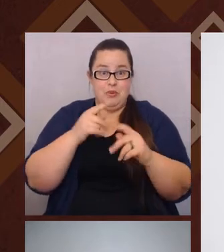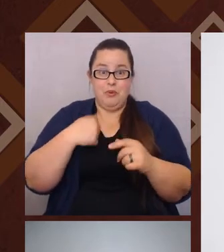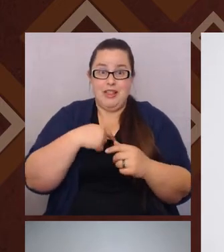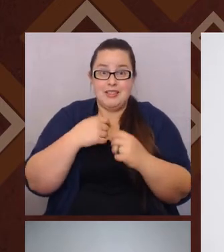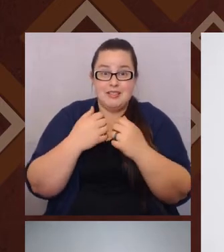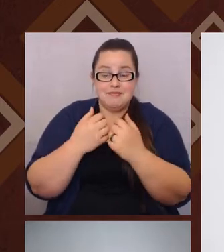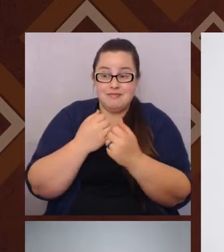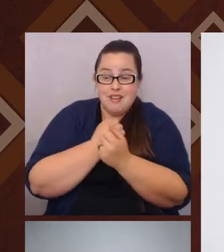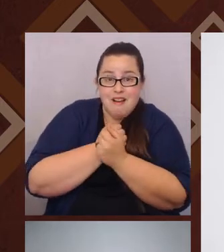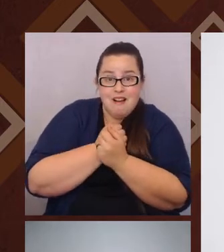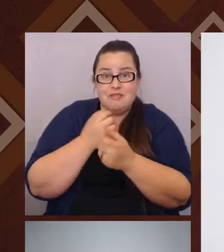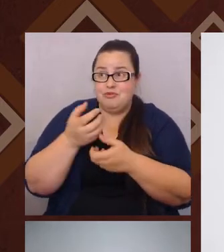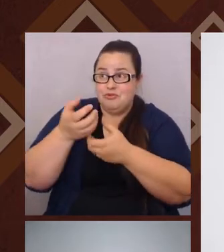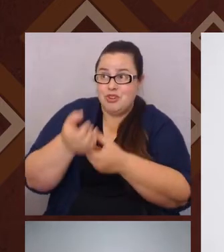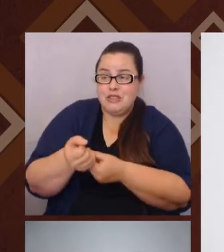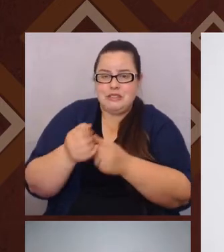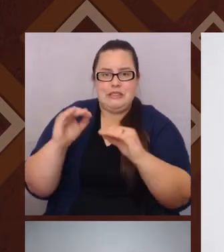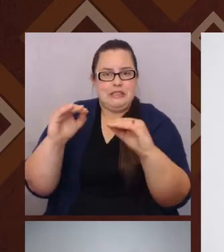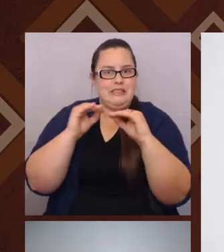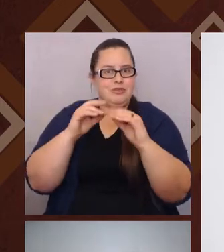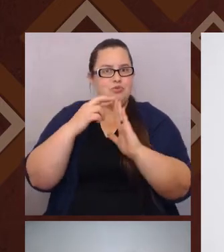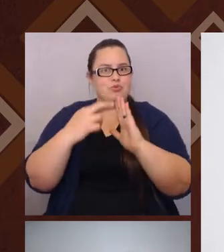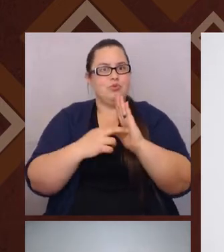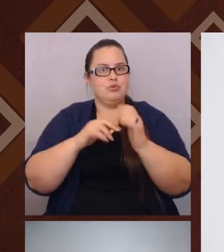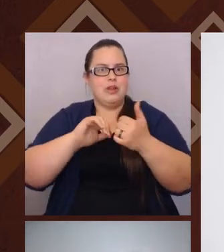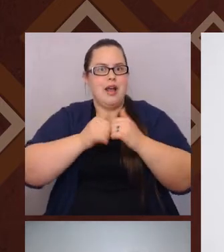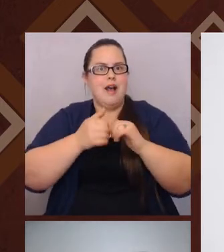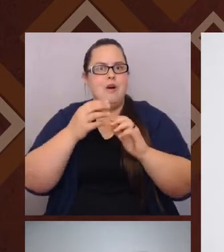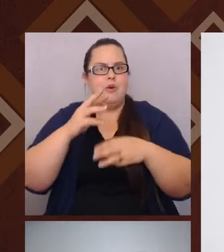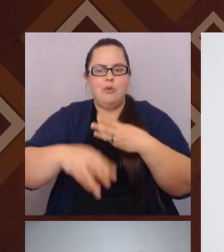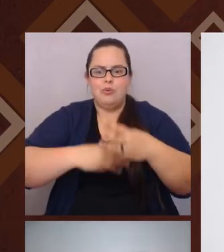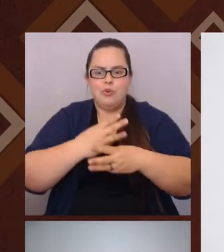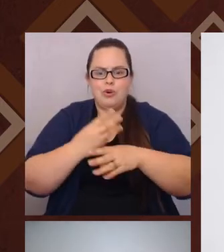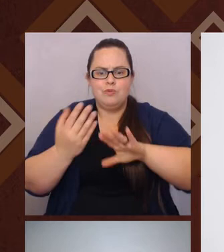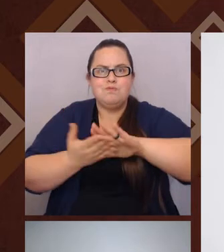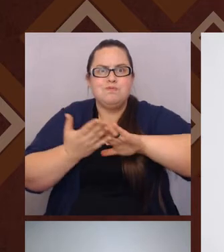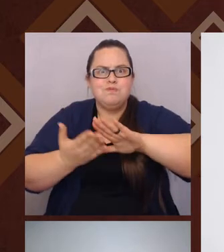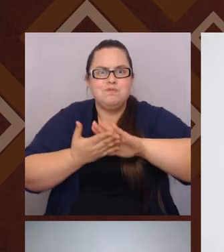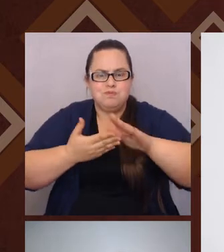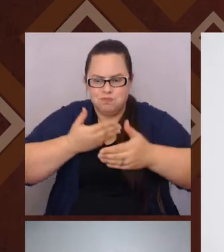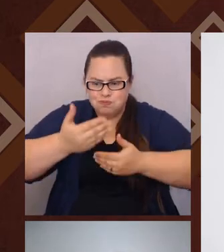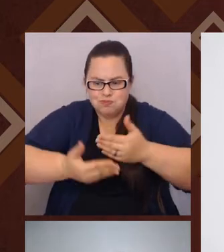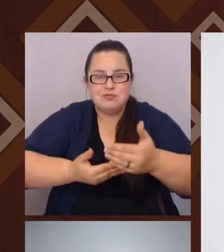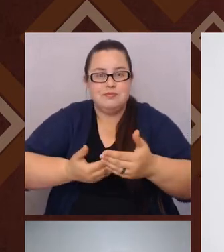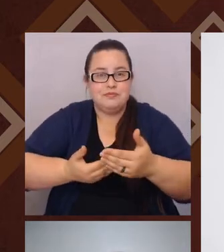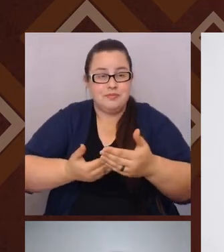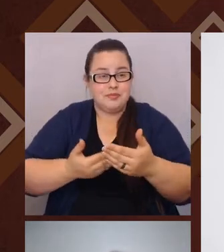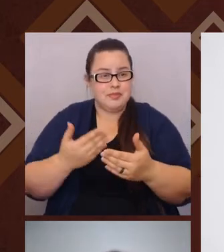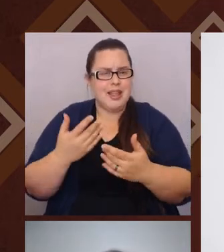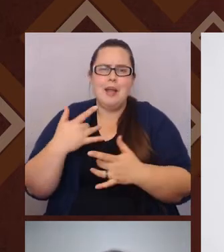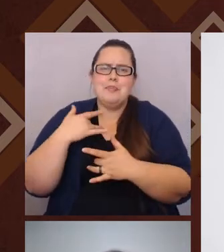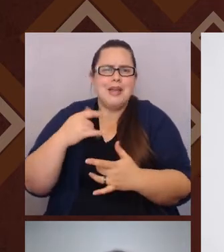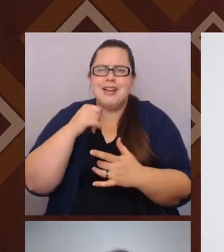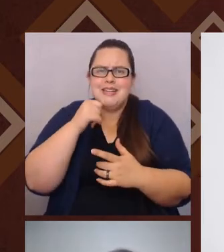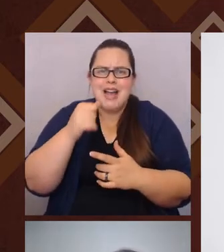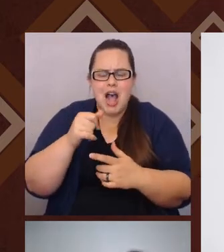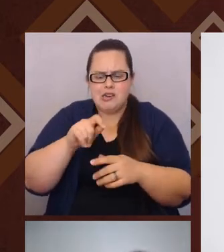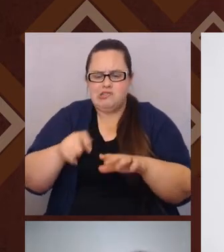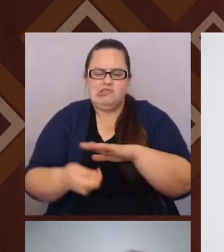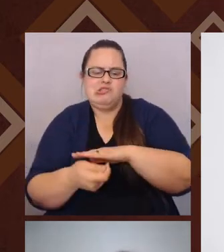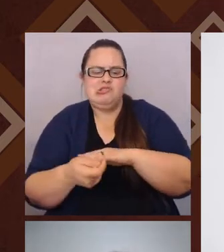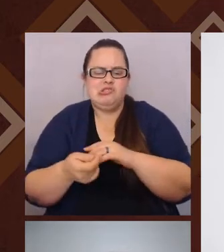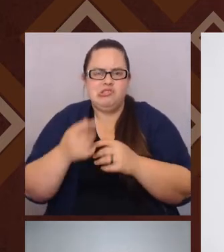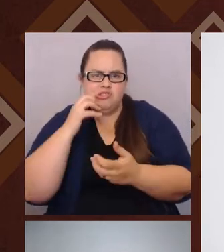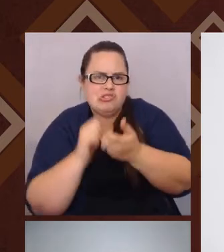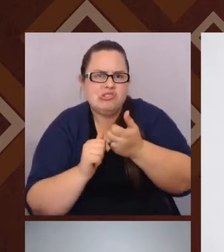often teaching us the rules of how the world works. Right. And that's not usually malicious. It's usually like, let's